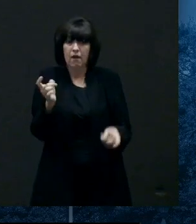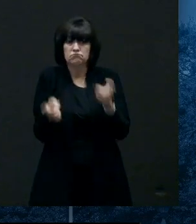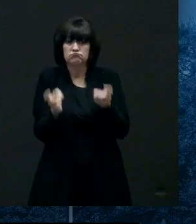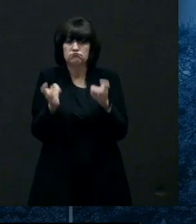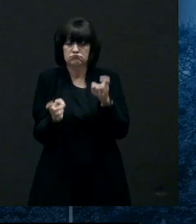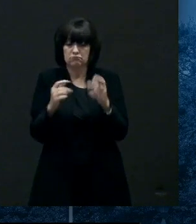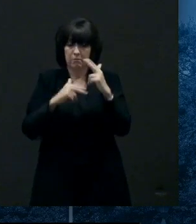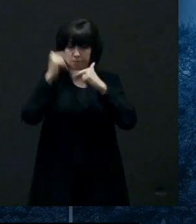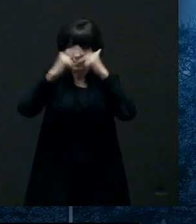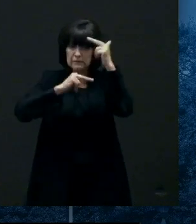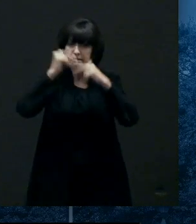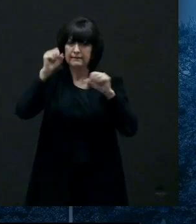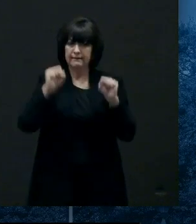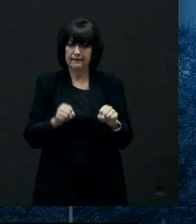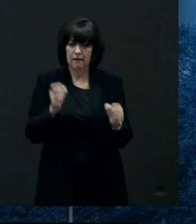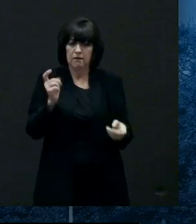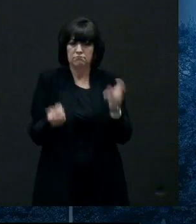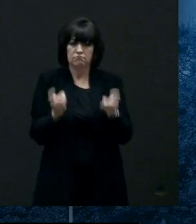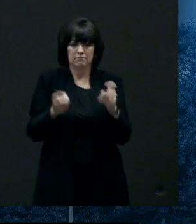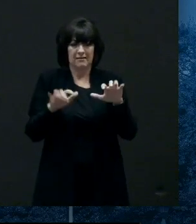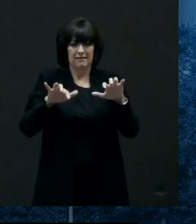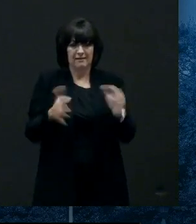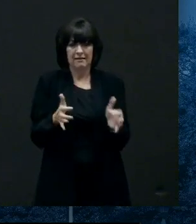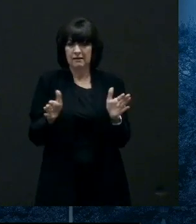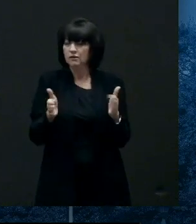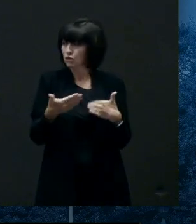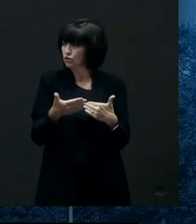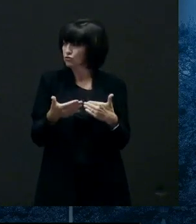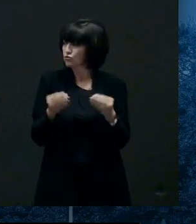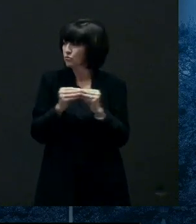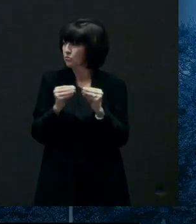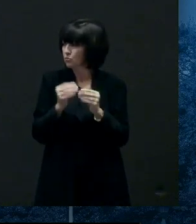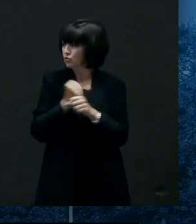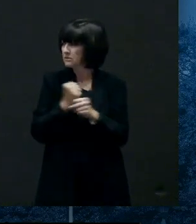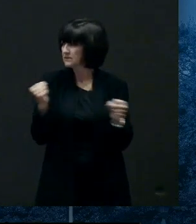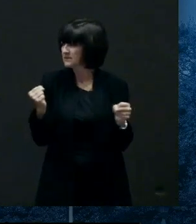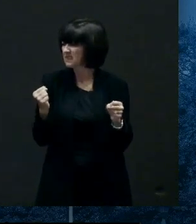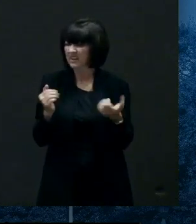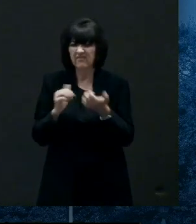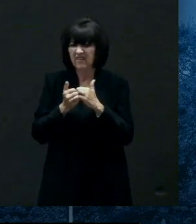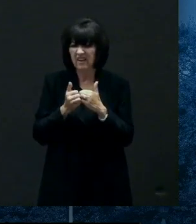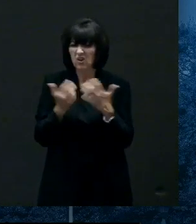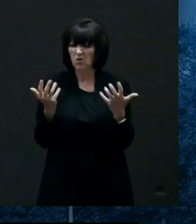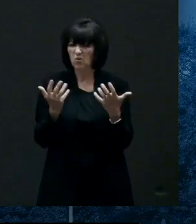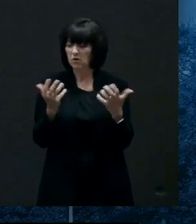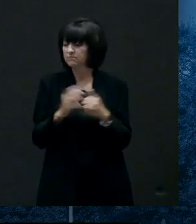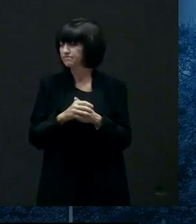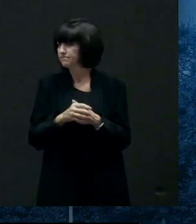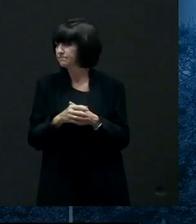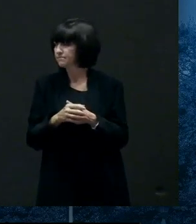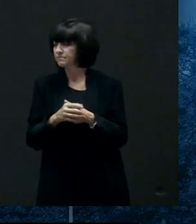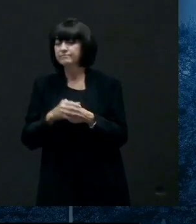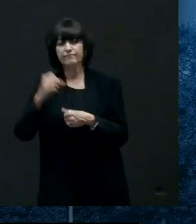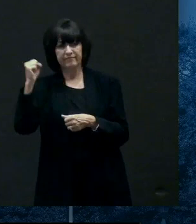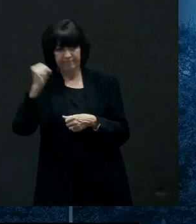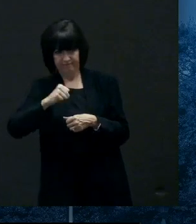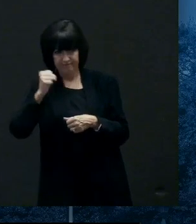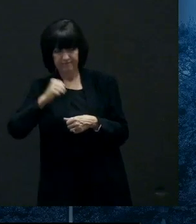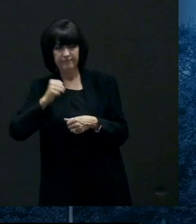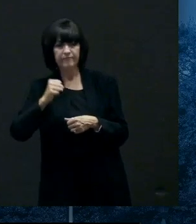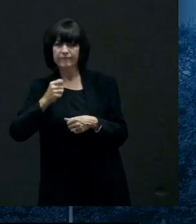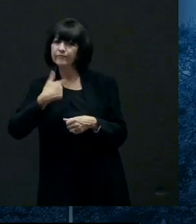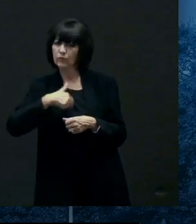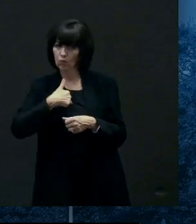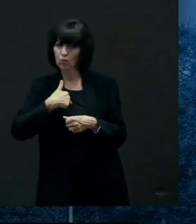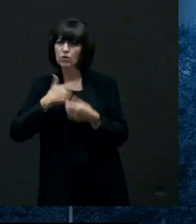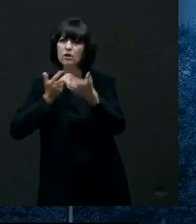real good advice to to that decision making dr rata yeah absolutely uh we have uh received a lot of good